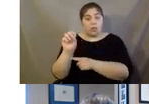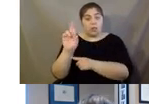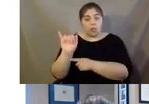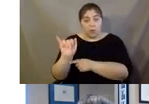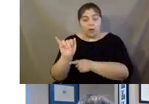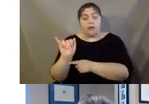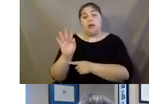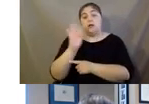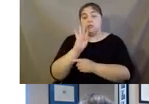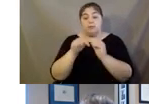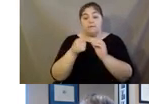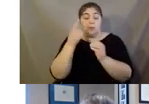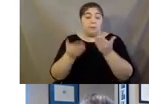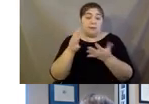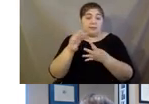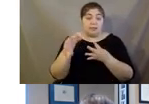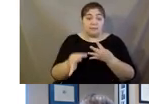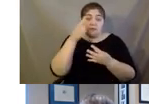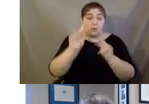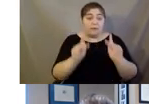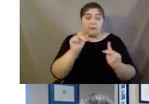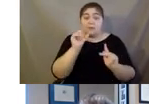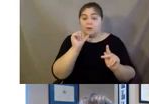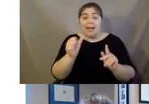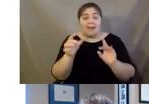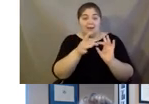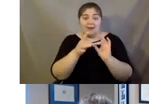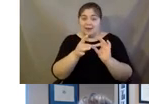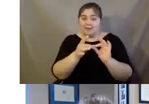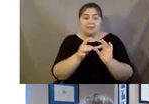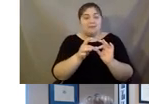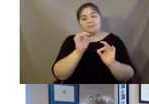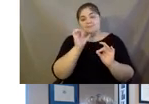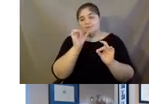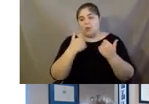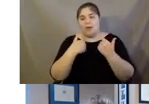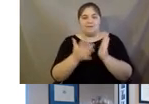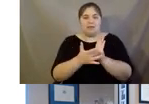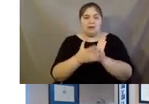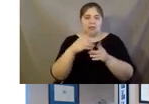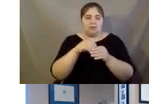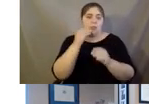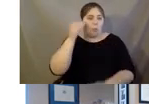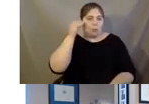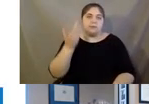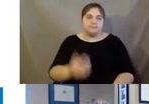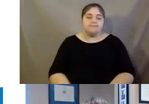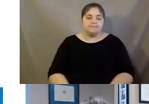option for people who aren't connected or don't have the means to have technology in their homes. Next slide.